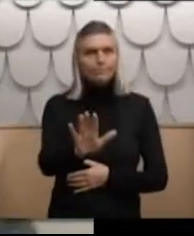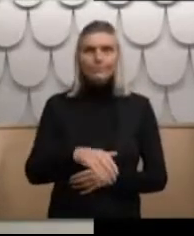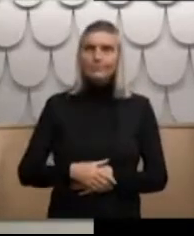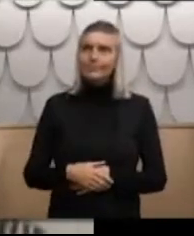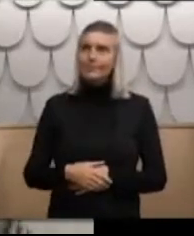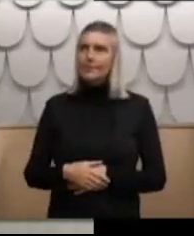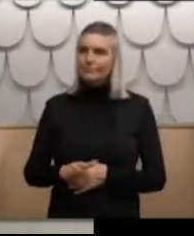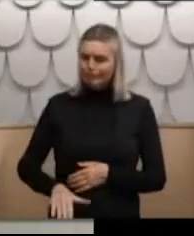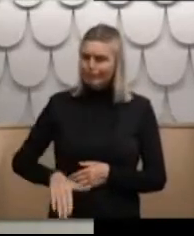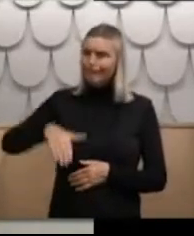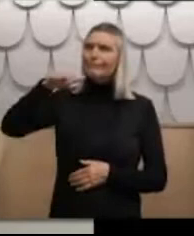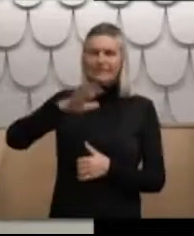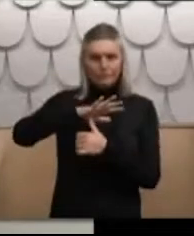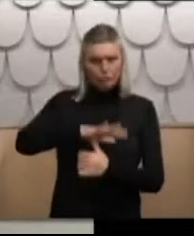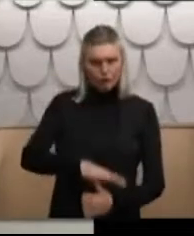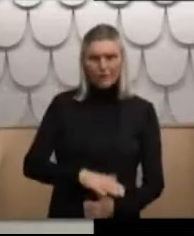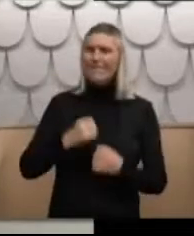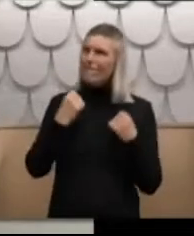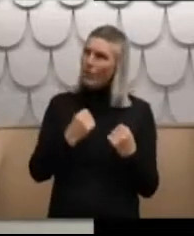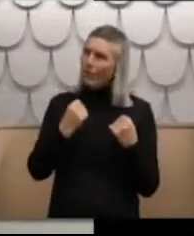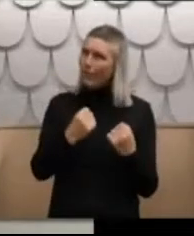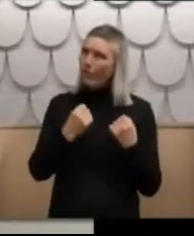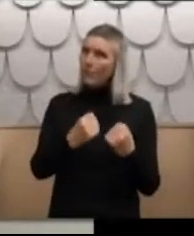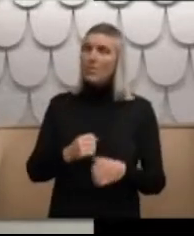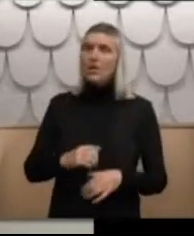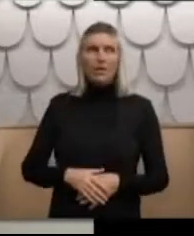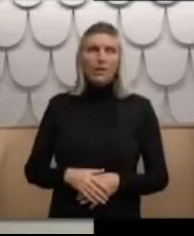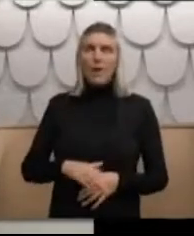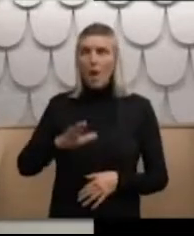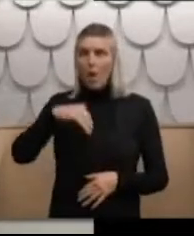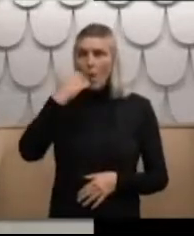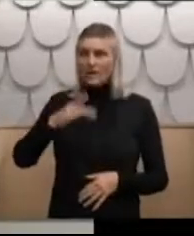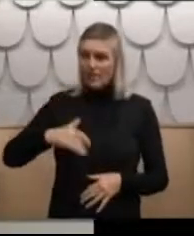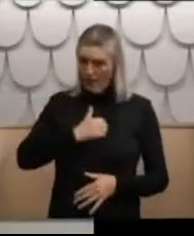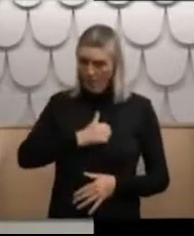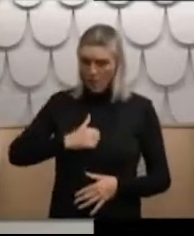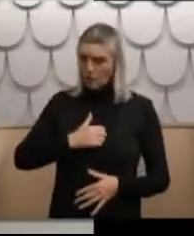my whole life and constantly feel overwhelmed by my emotions.